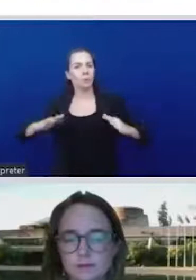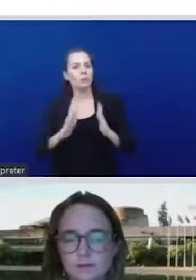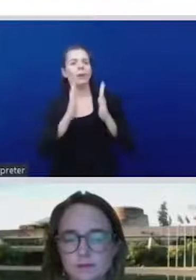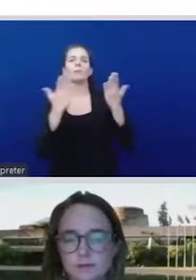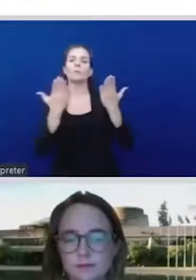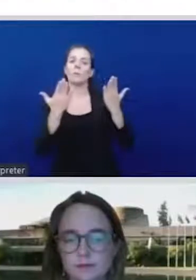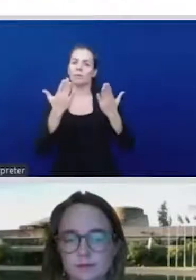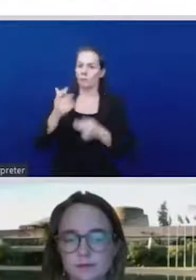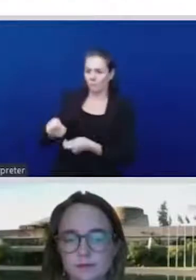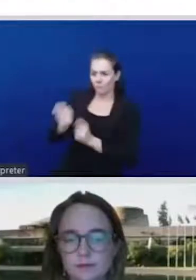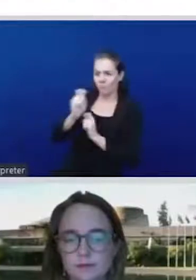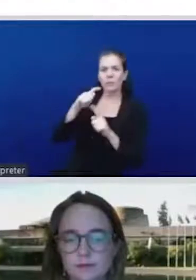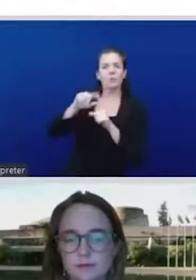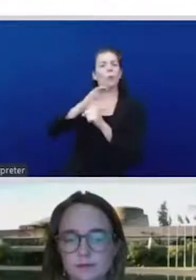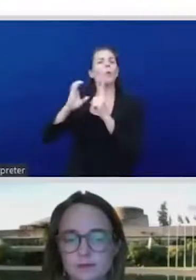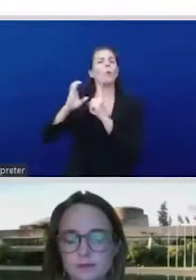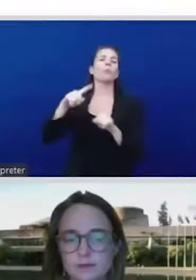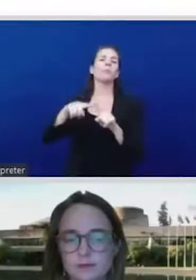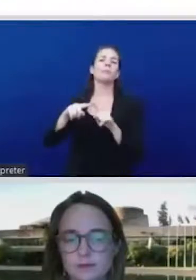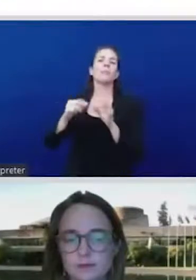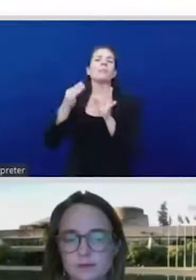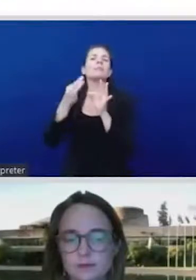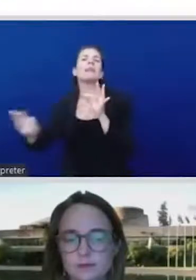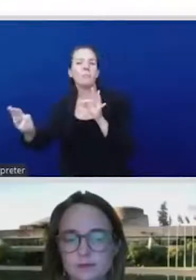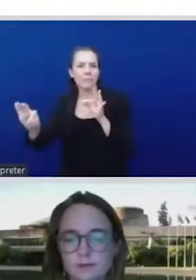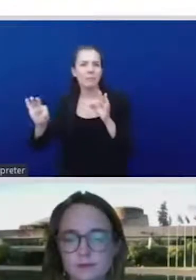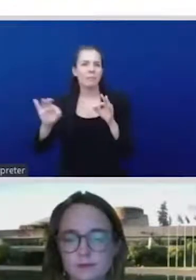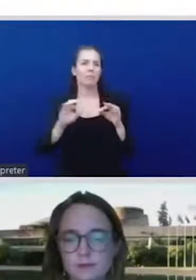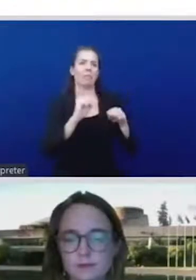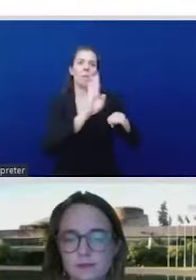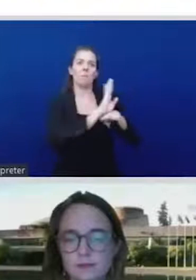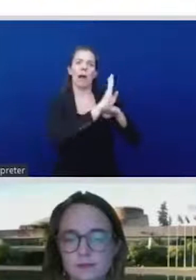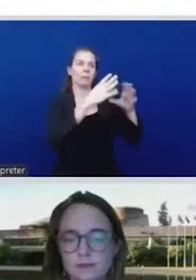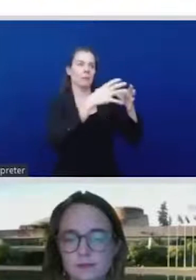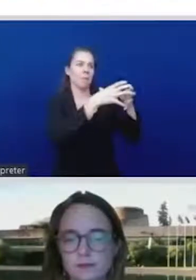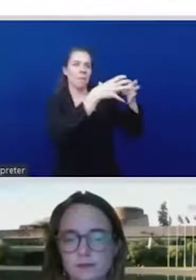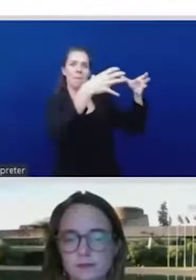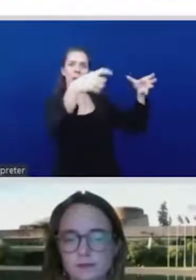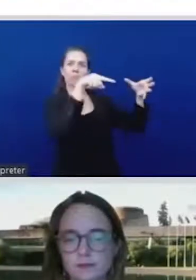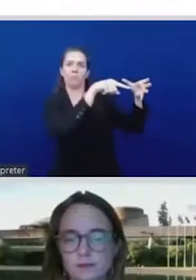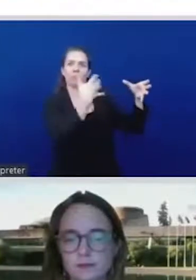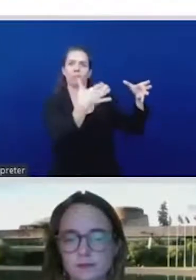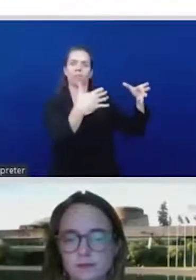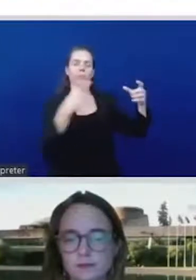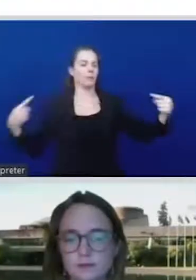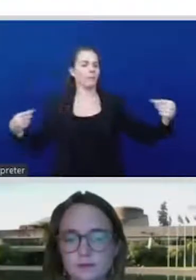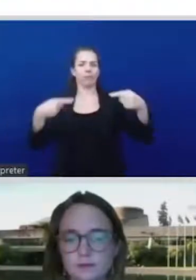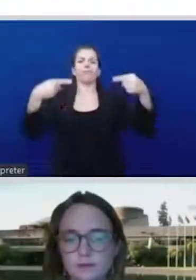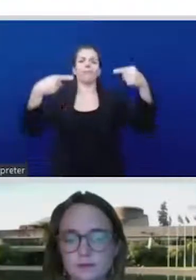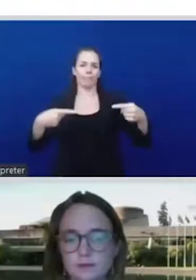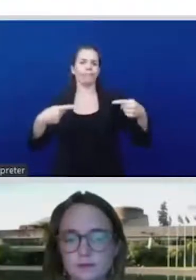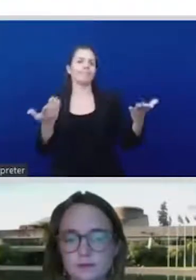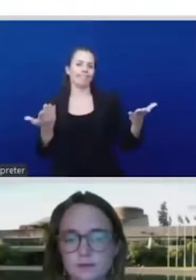the context of the UN guiding principles, we are only viewed as one of the many business effective vulnerable groups.